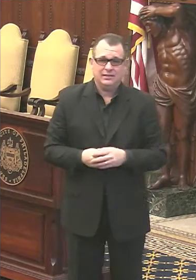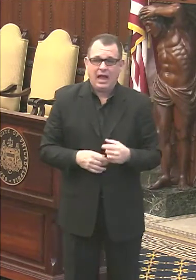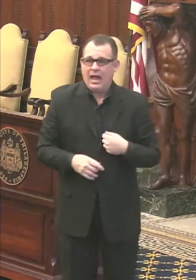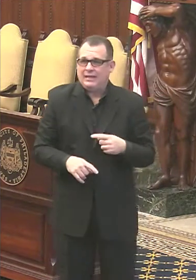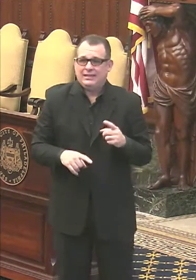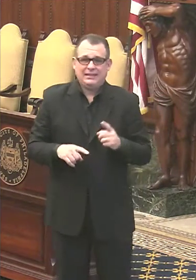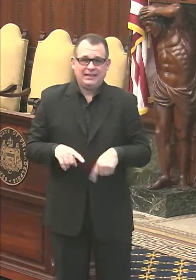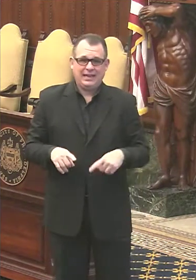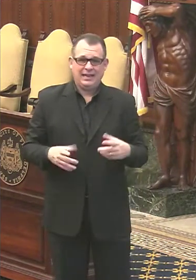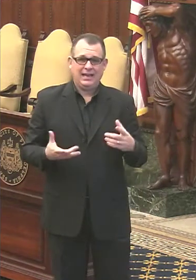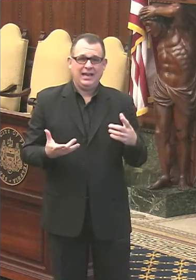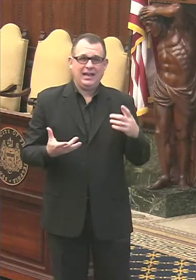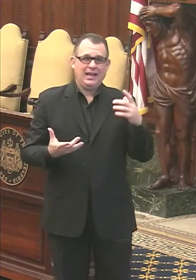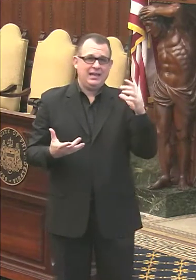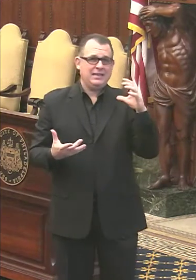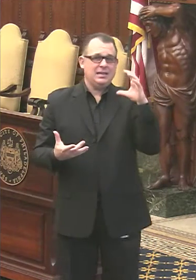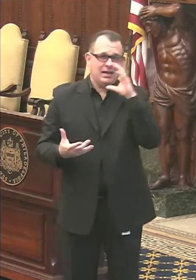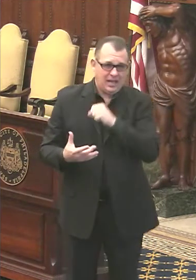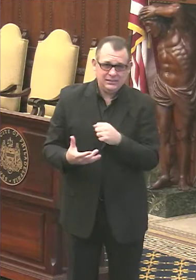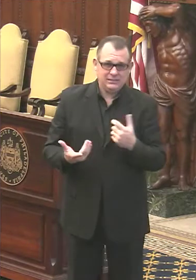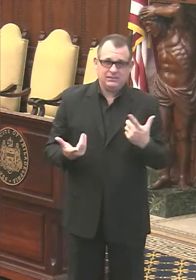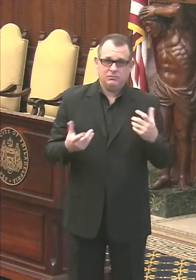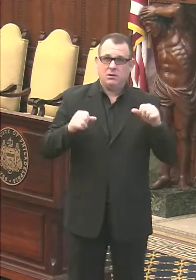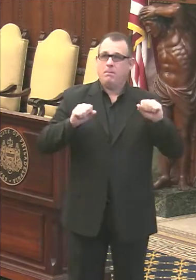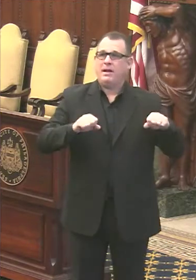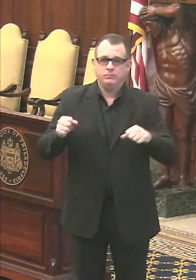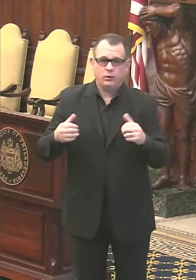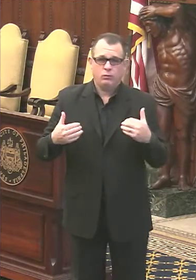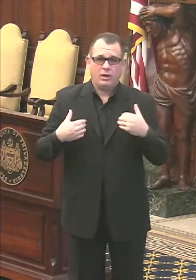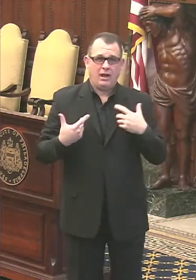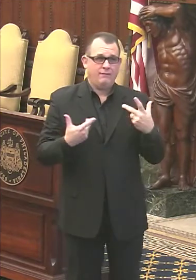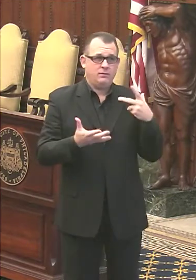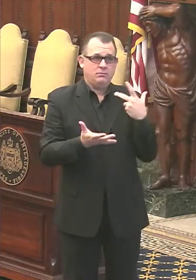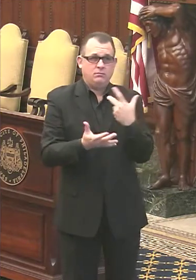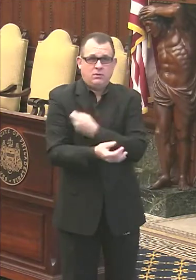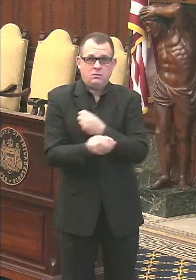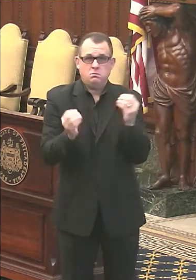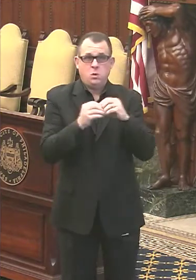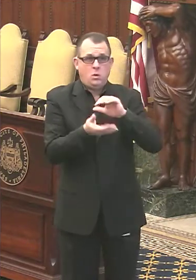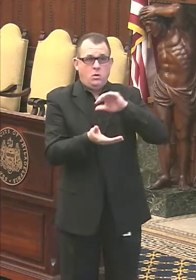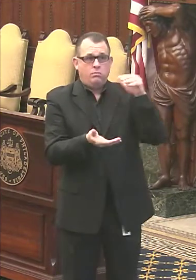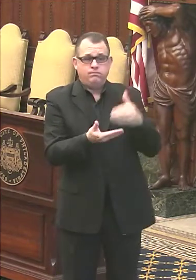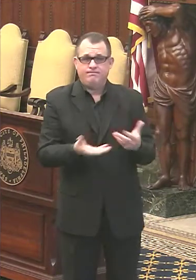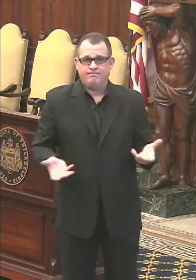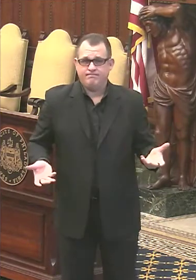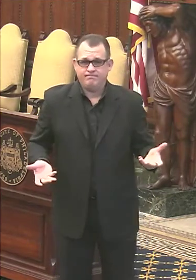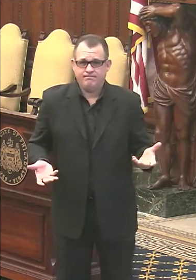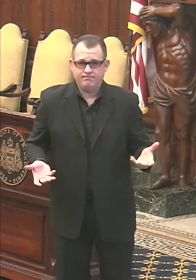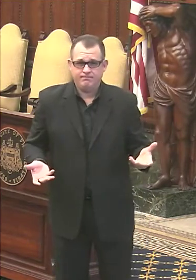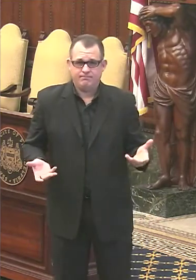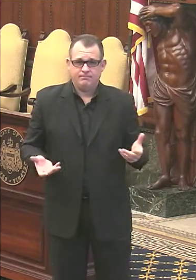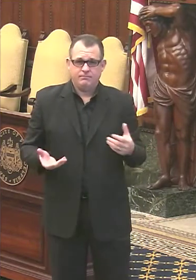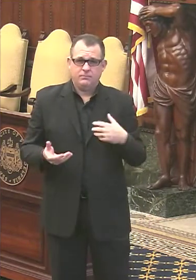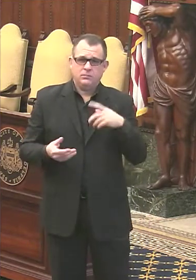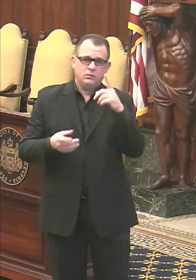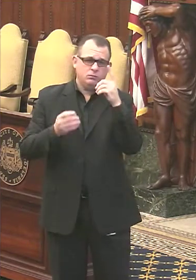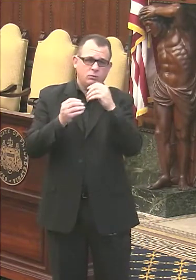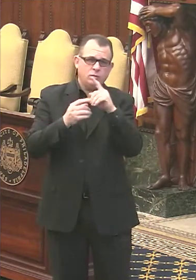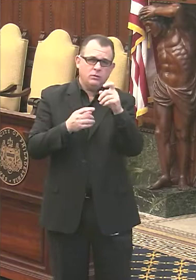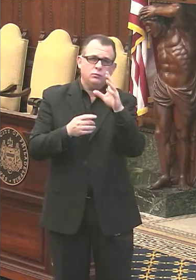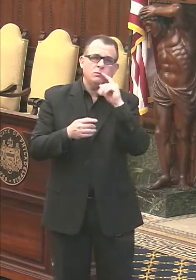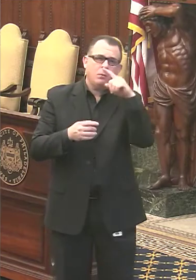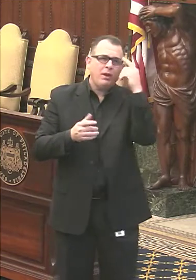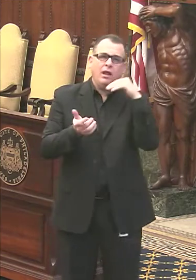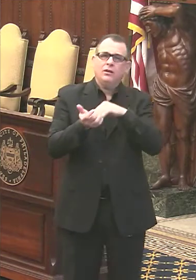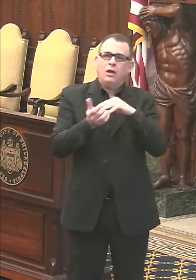speculation on whether it's possible for them to wrap up that production. One more. We were asking about the black doctors because they have been,